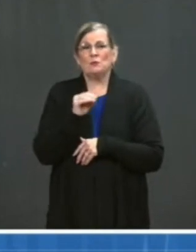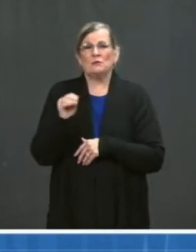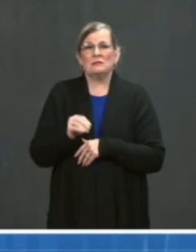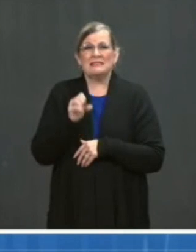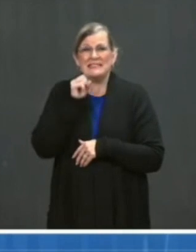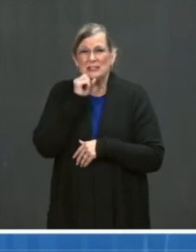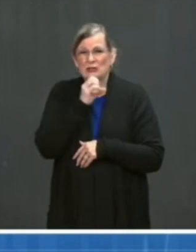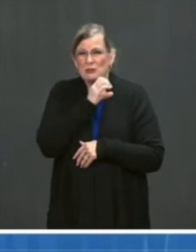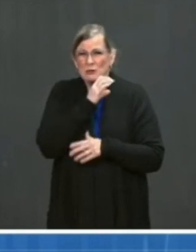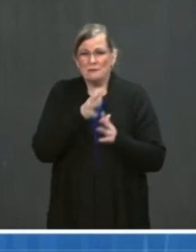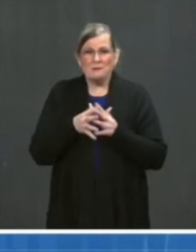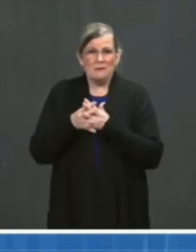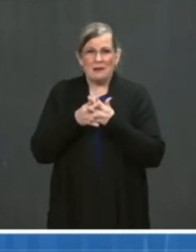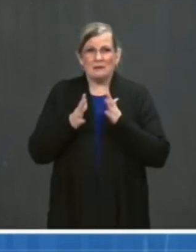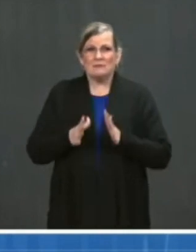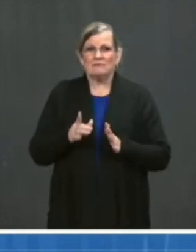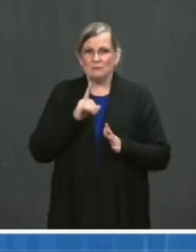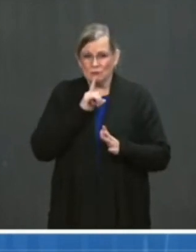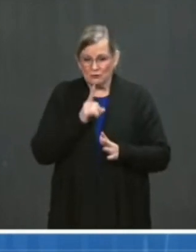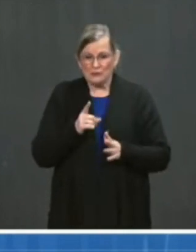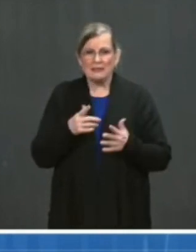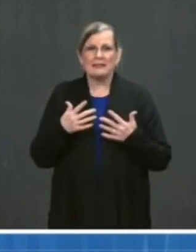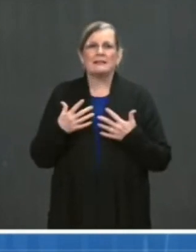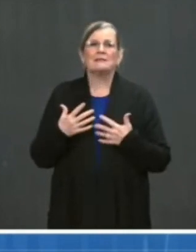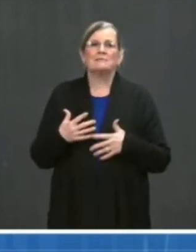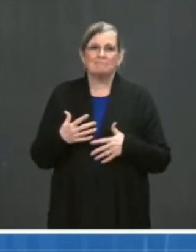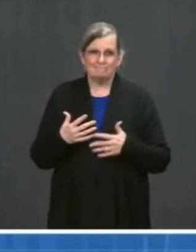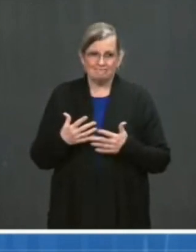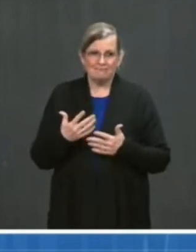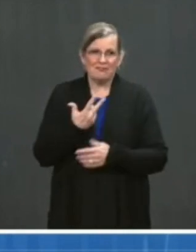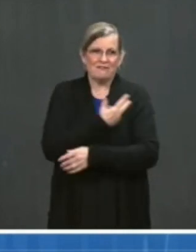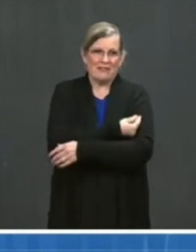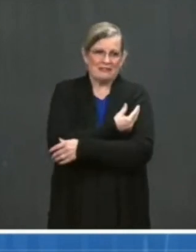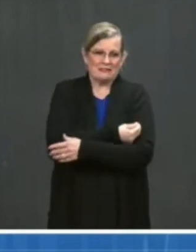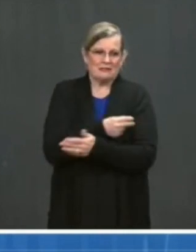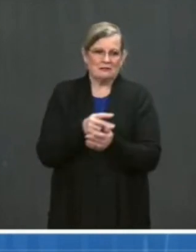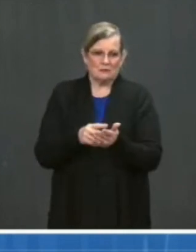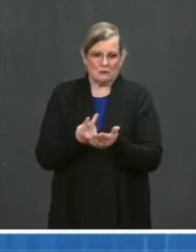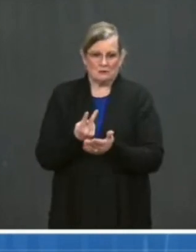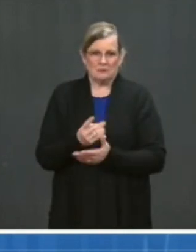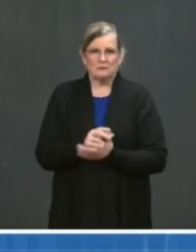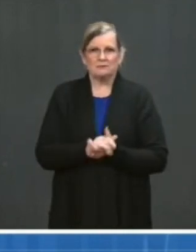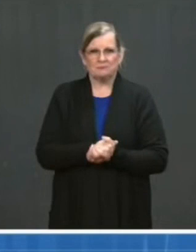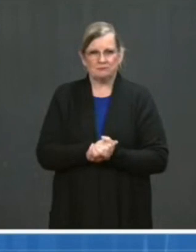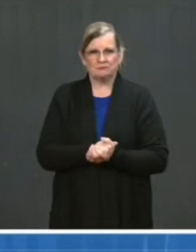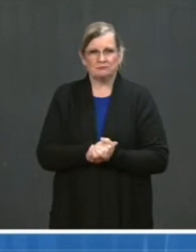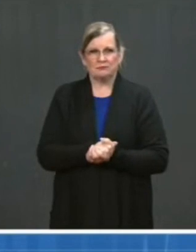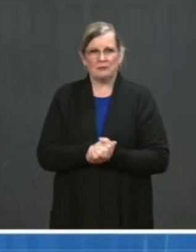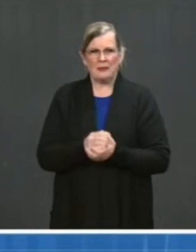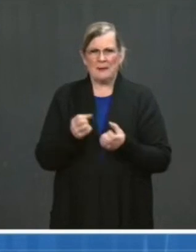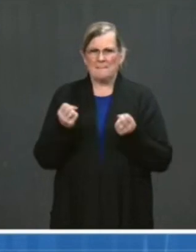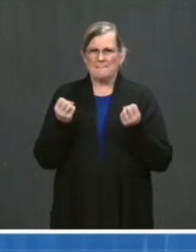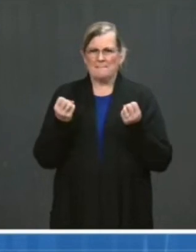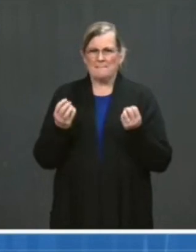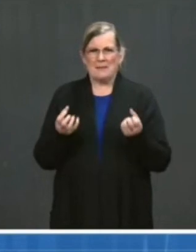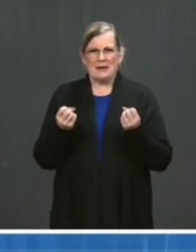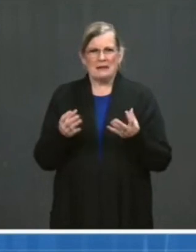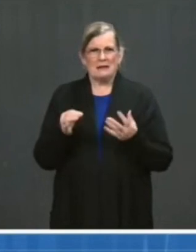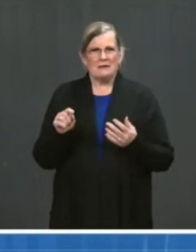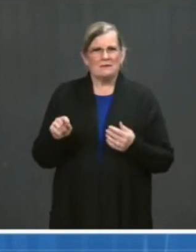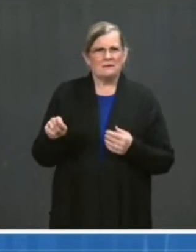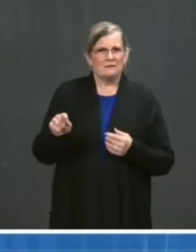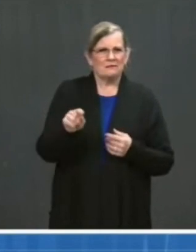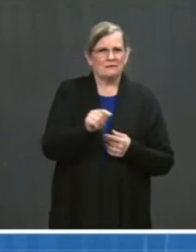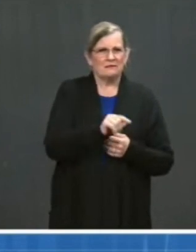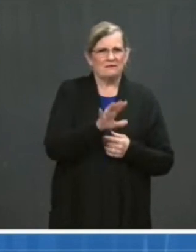Overall, nearly 100 million Americans have received at least one dose, and more than 56 million adult Americans